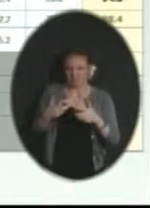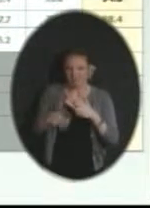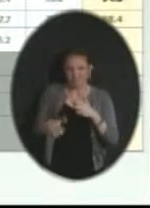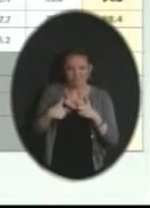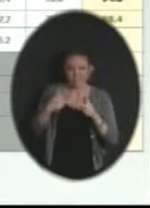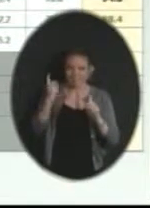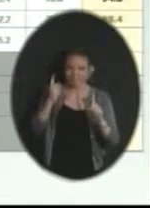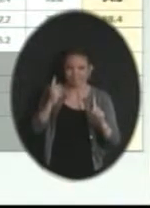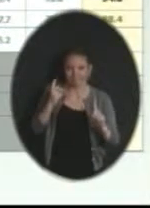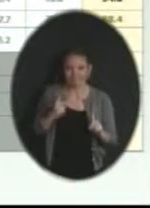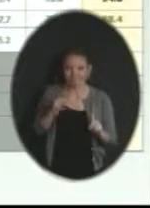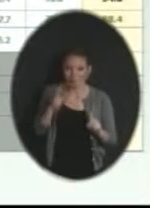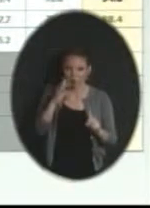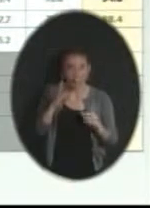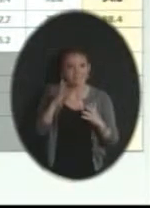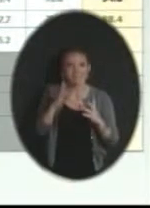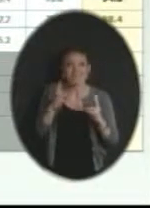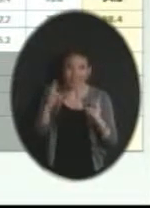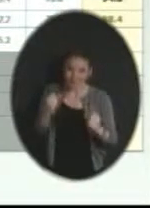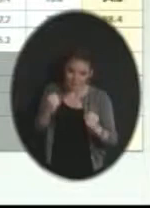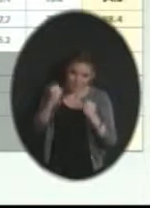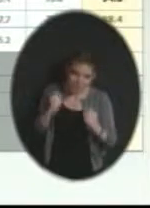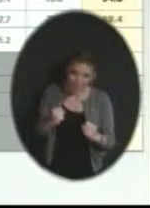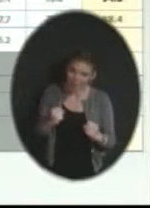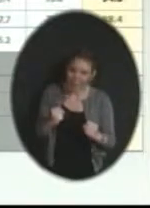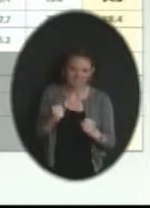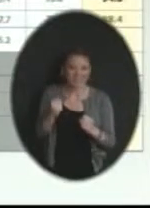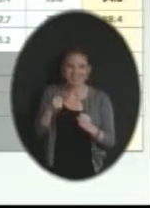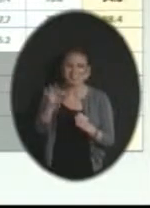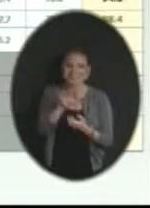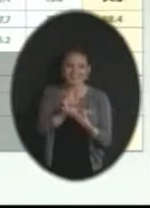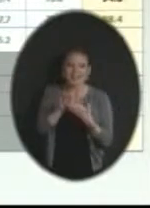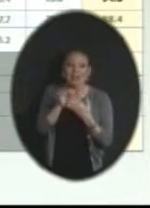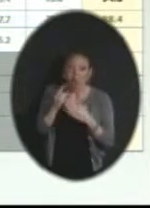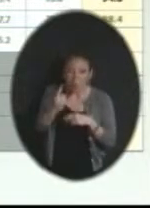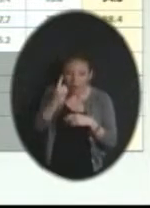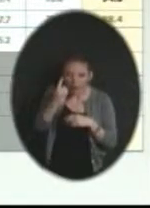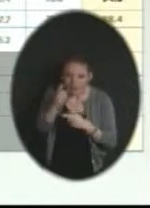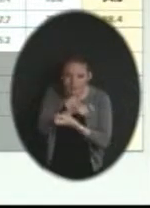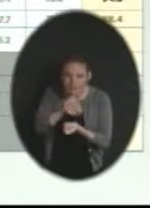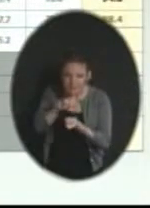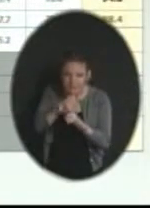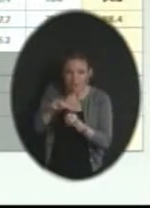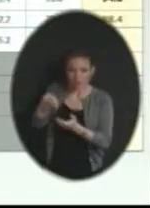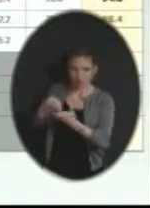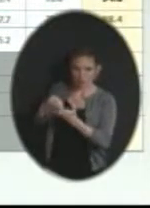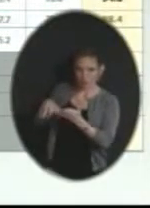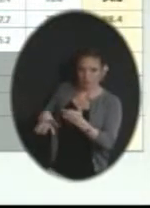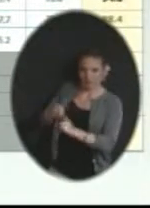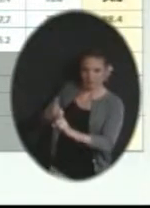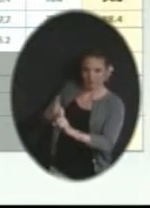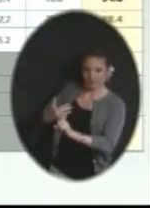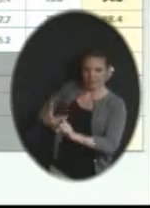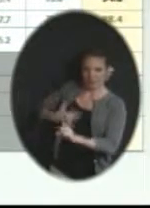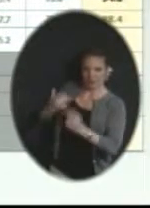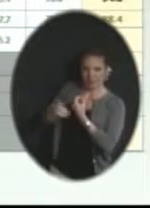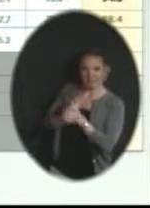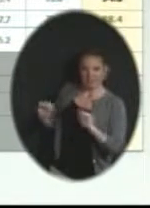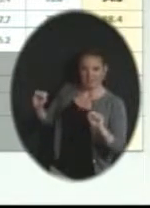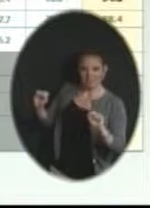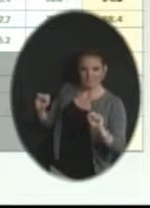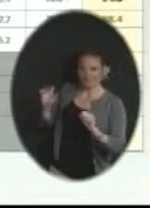here because everything is very strong and very good. But I did want to highlight one, and that was students feel safe at school, 96